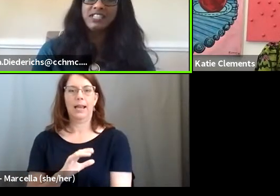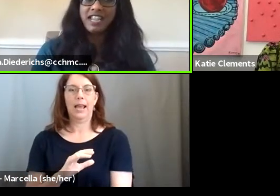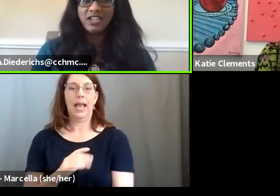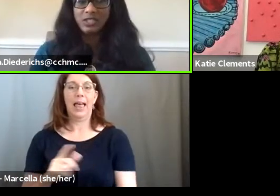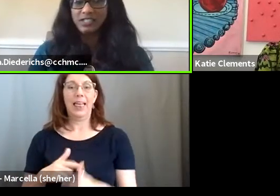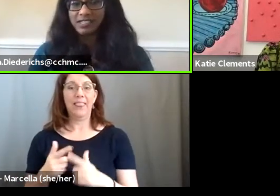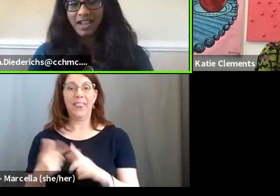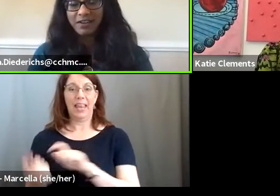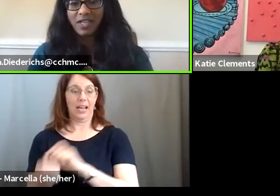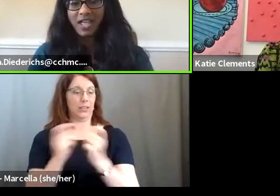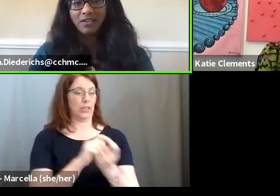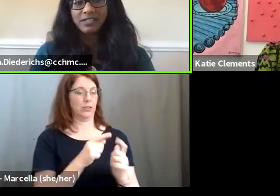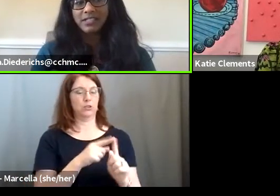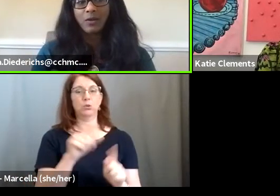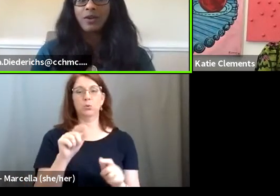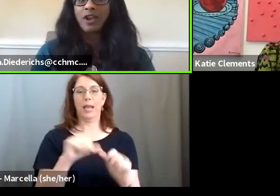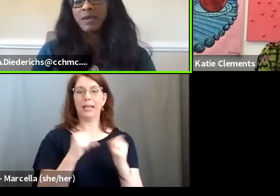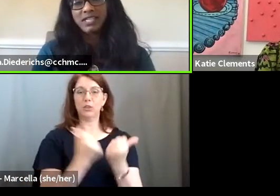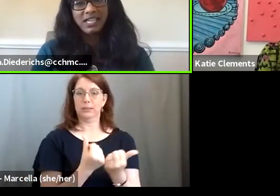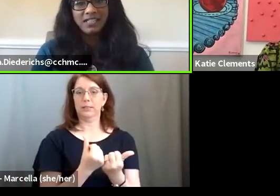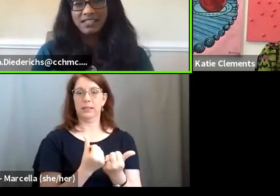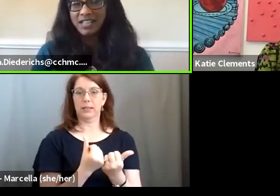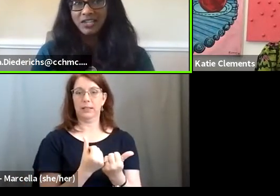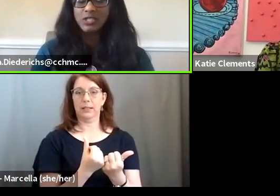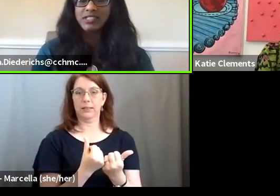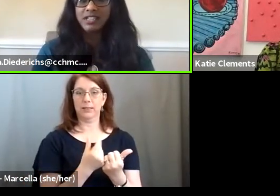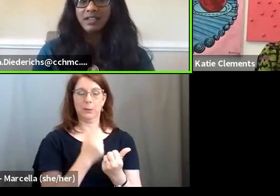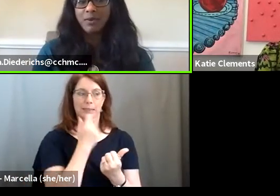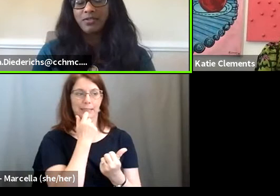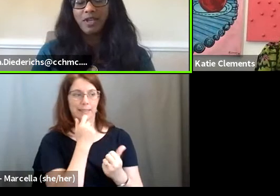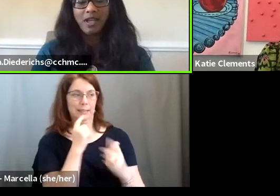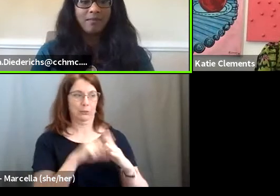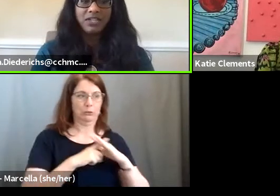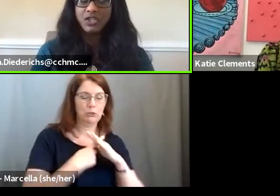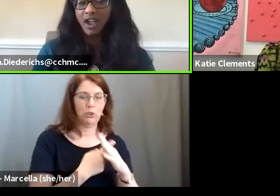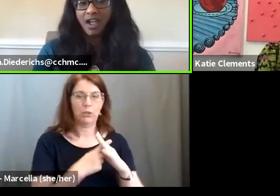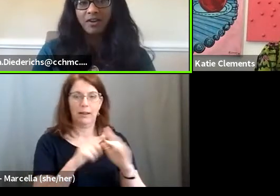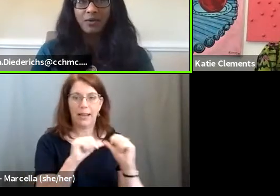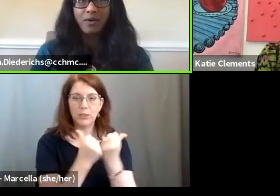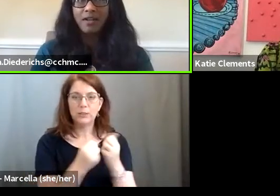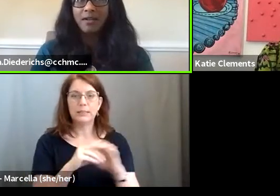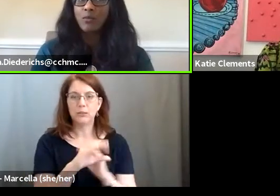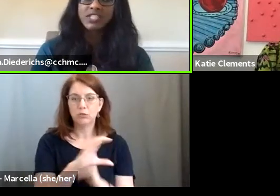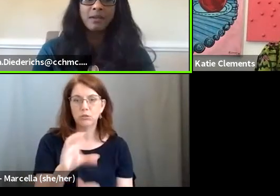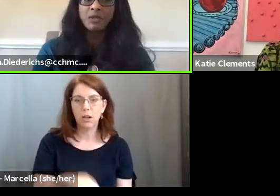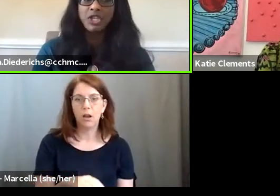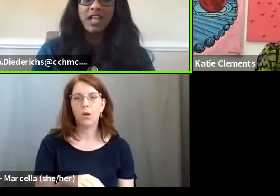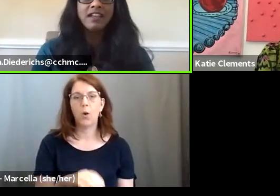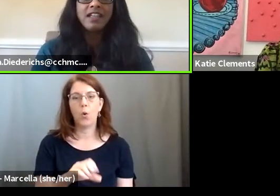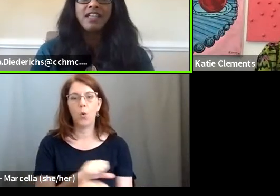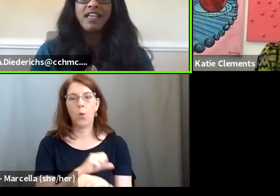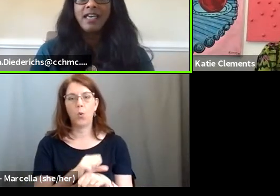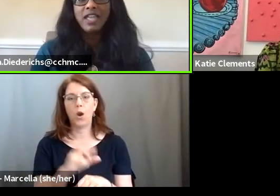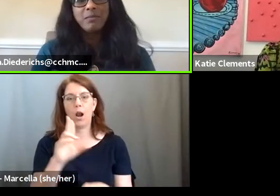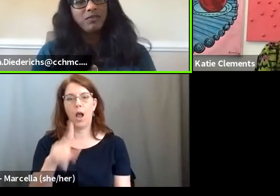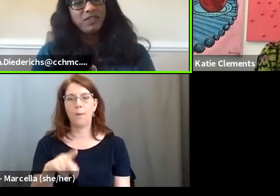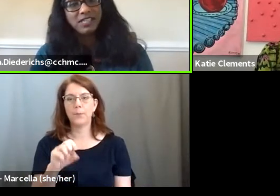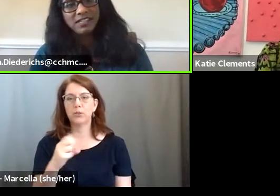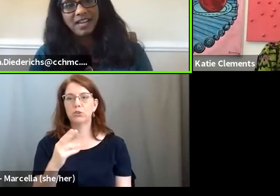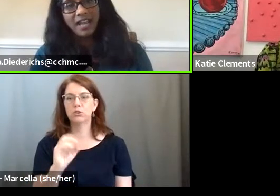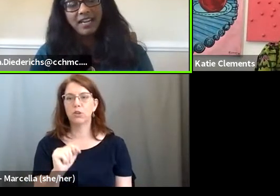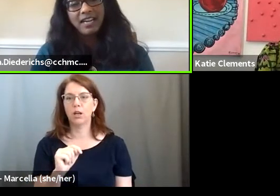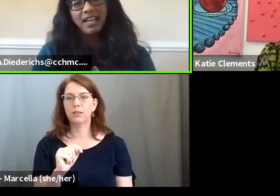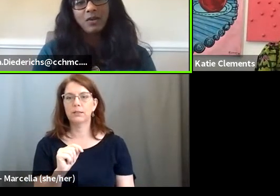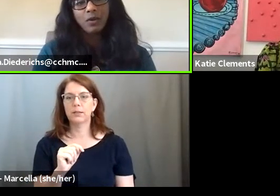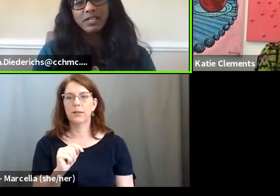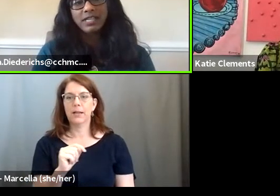switched into the agency side of the house. So cut my teeth in the agency, both in Chicago, worked at Upshot, and then moved